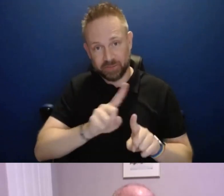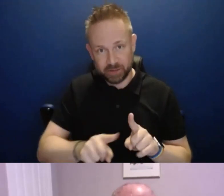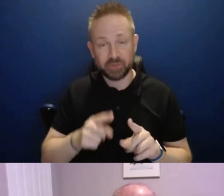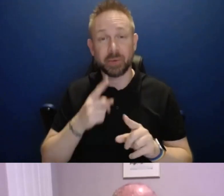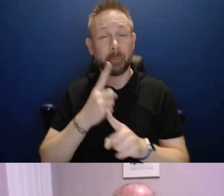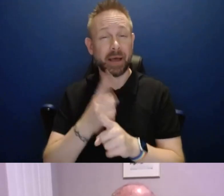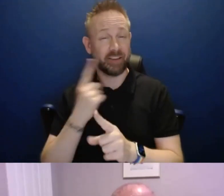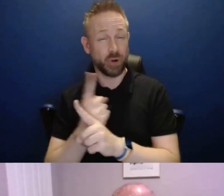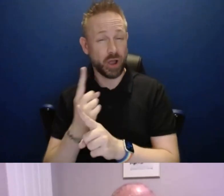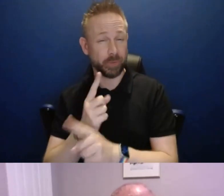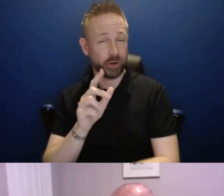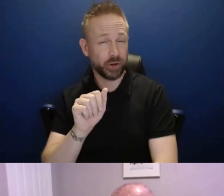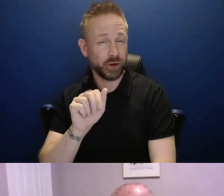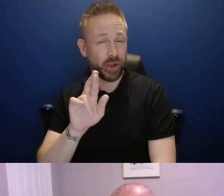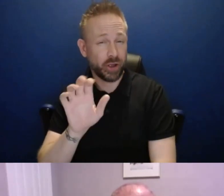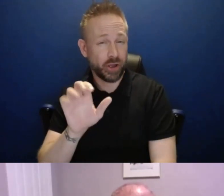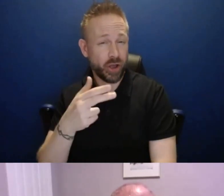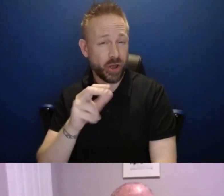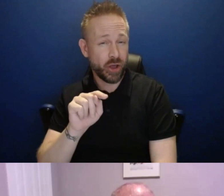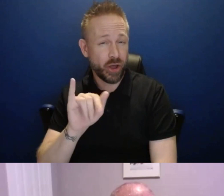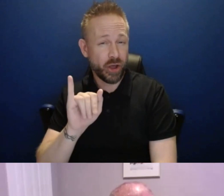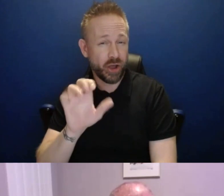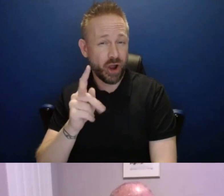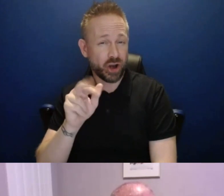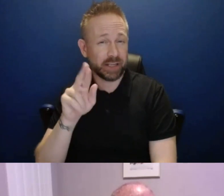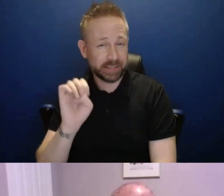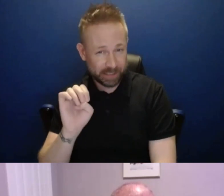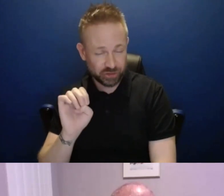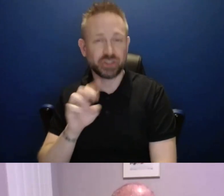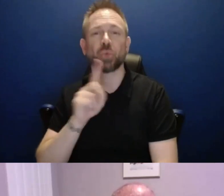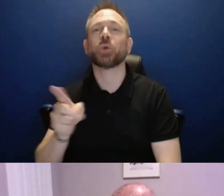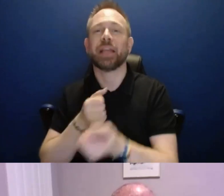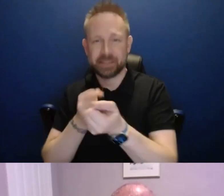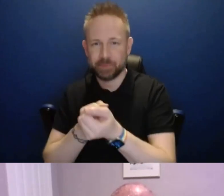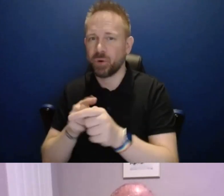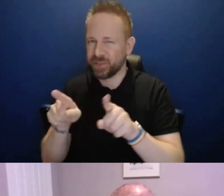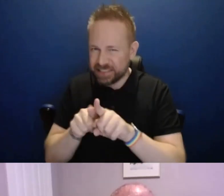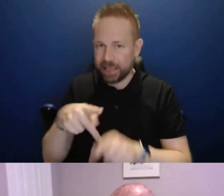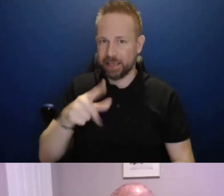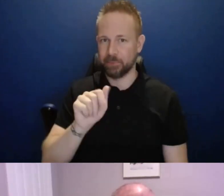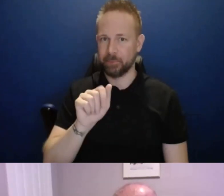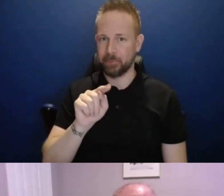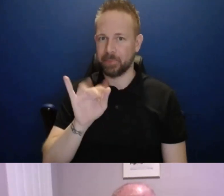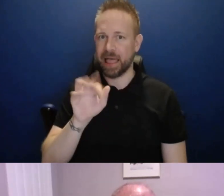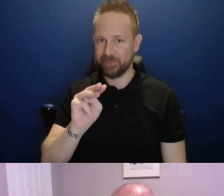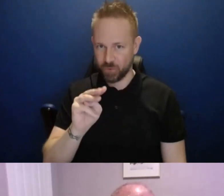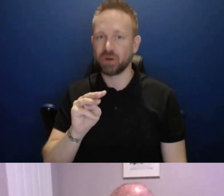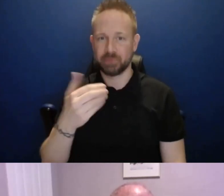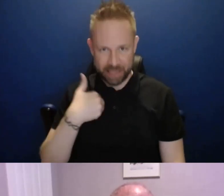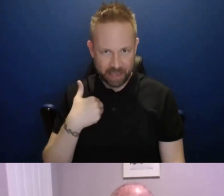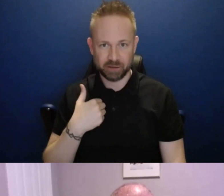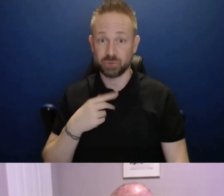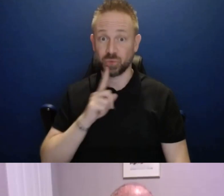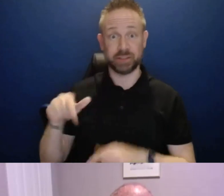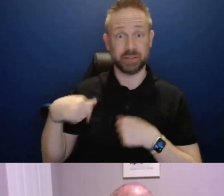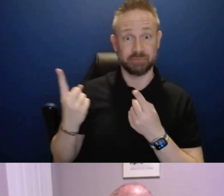they all can actually be supported by the underlying platform. That's what we have been actually doing within the payment system